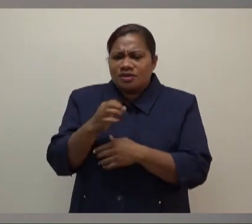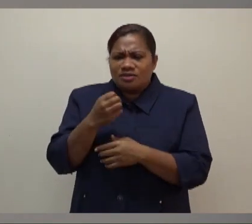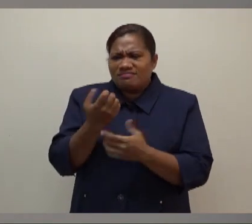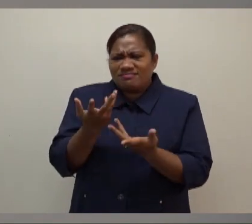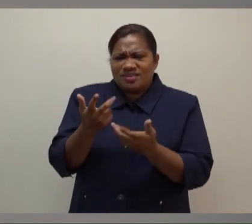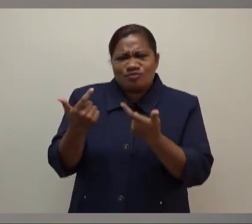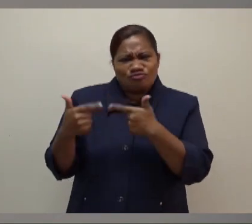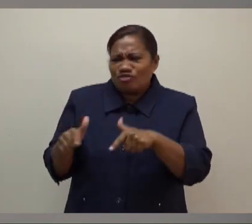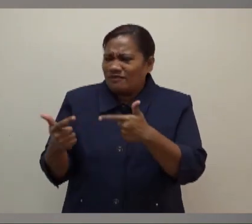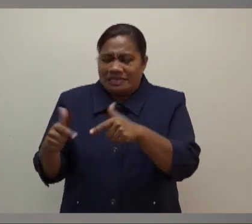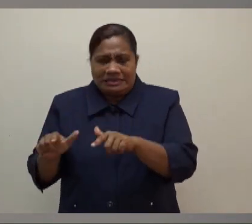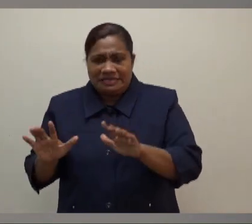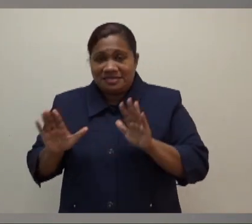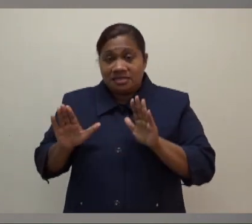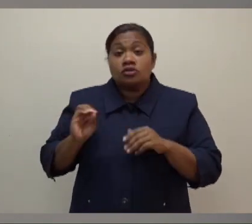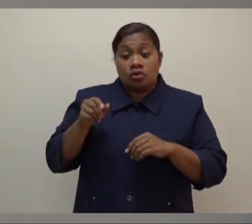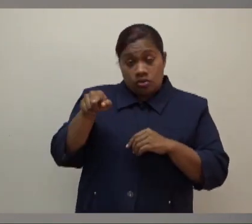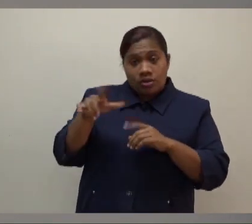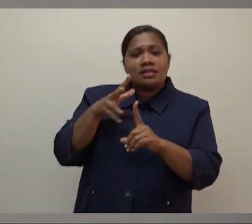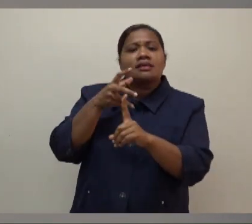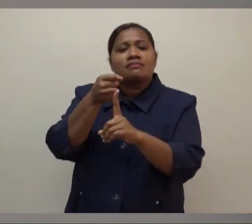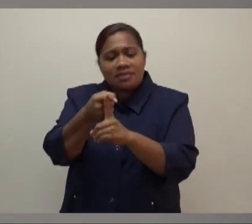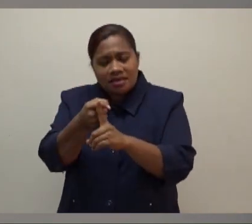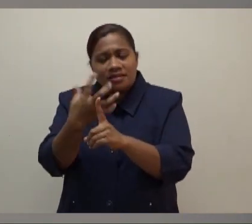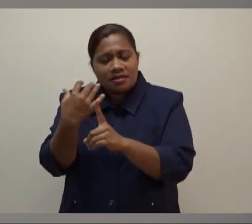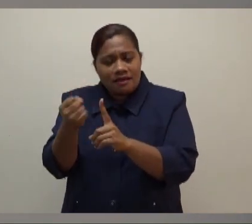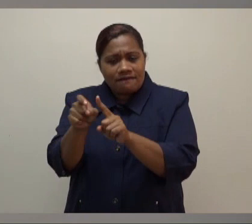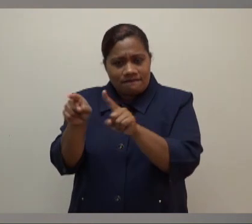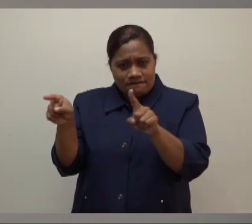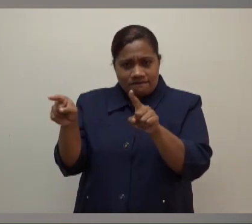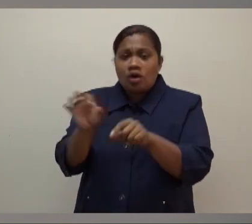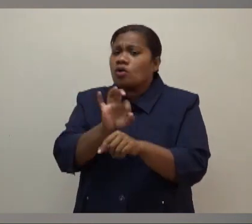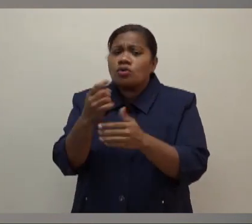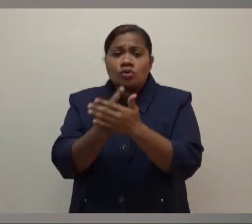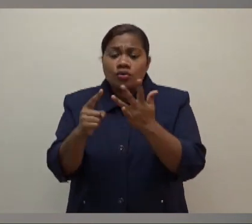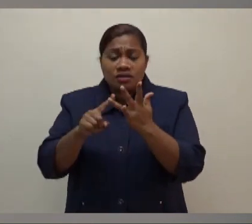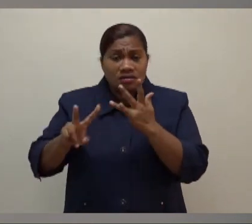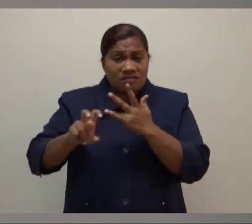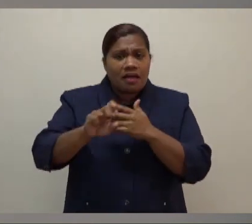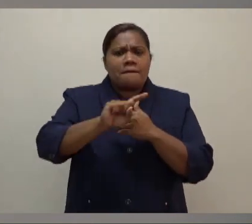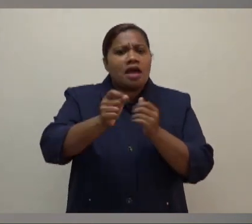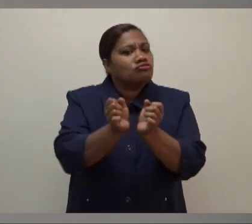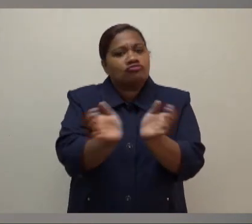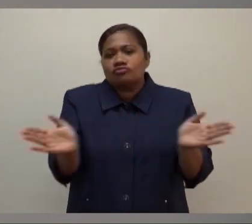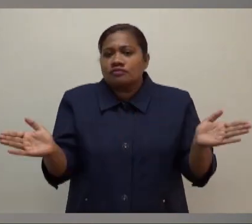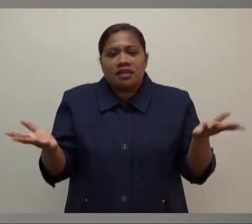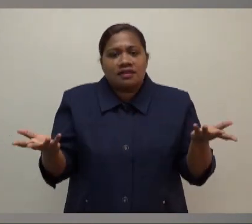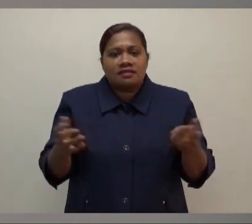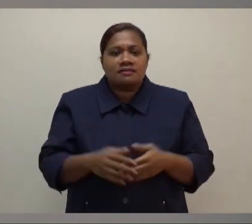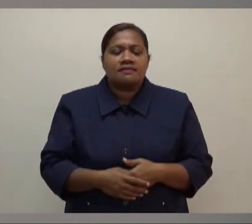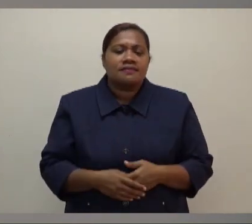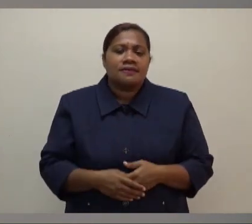the impact that has had on, for example, not just the Omicron variant, but generally in terms of, for example, freight.